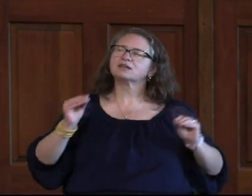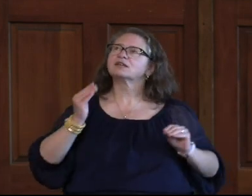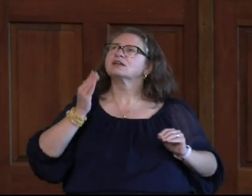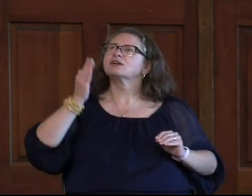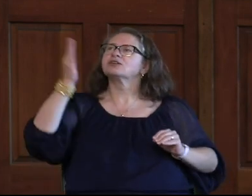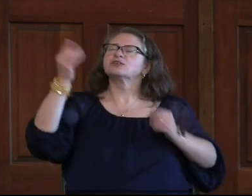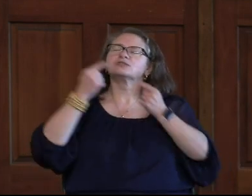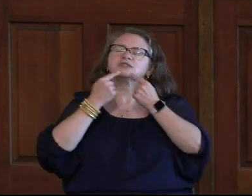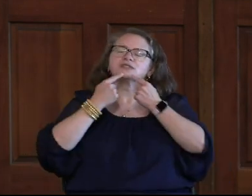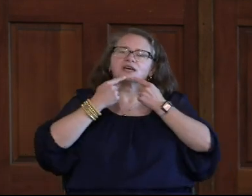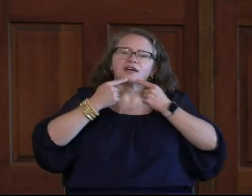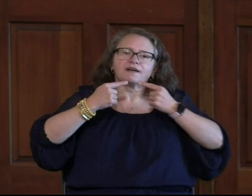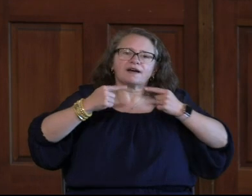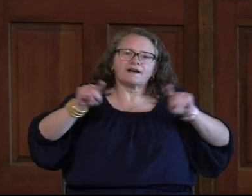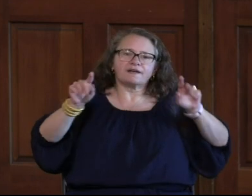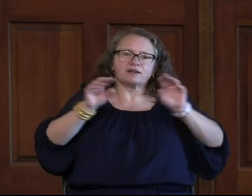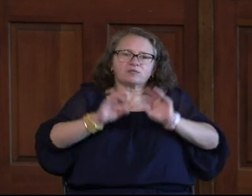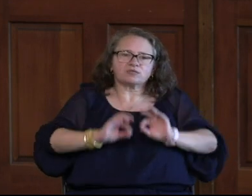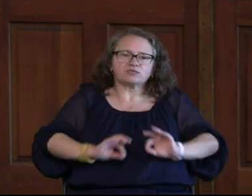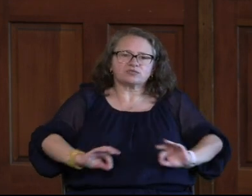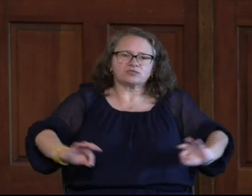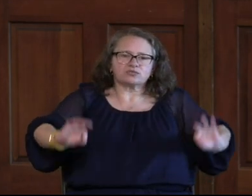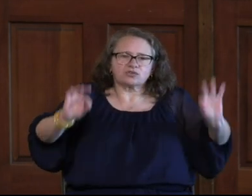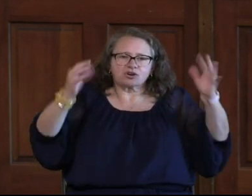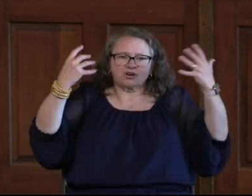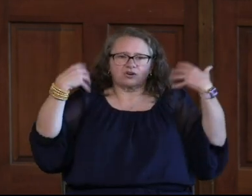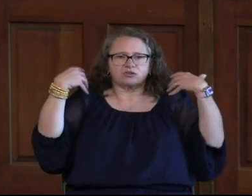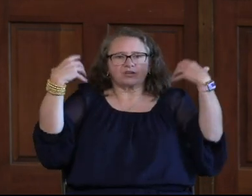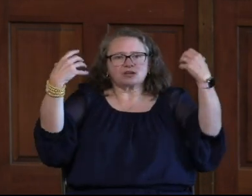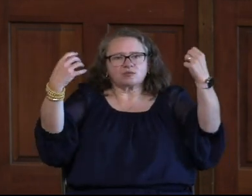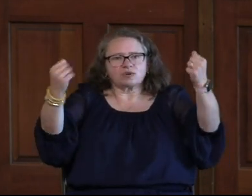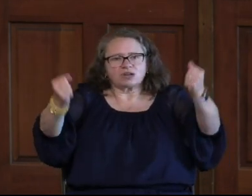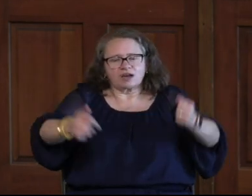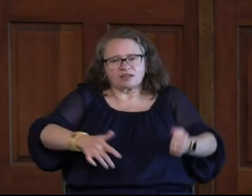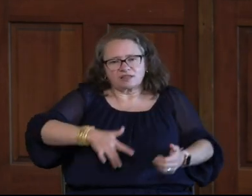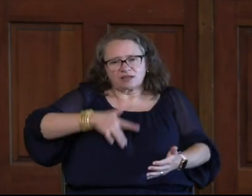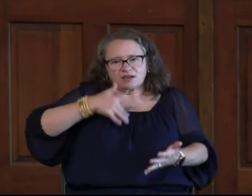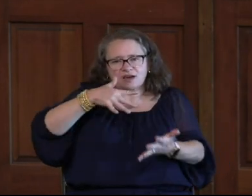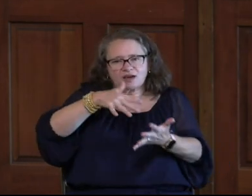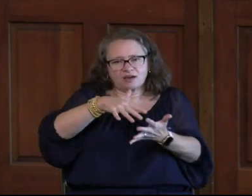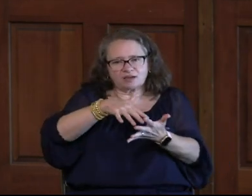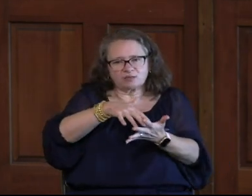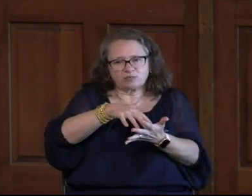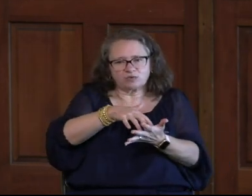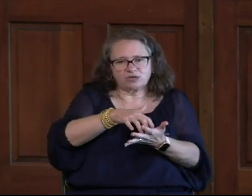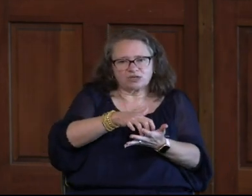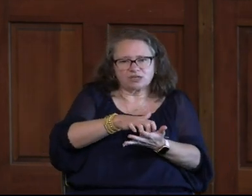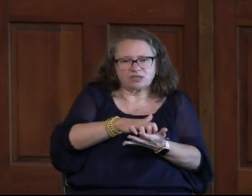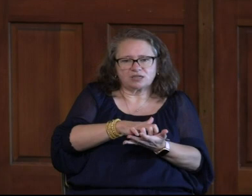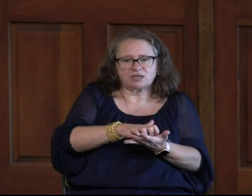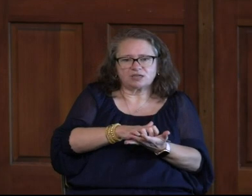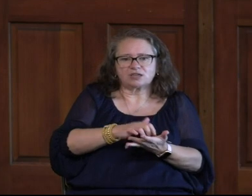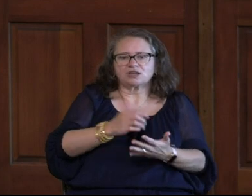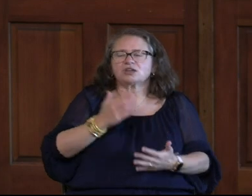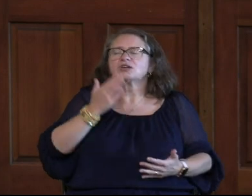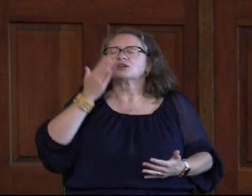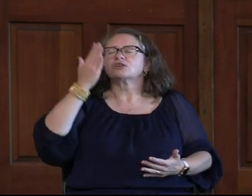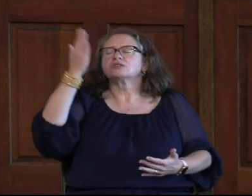You say I am strong when I think I am weak